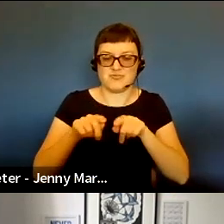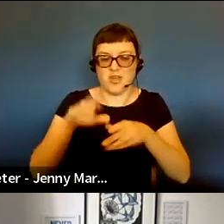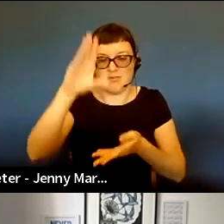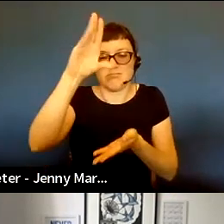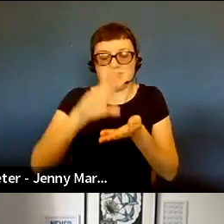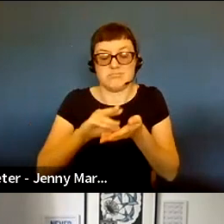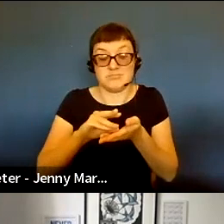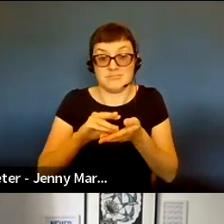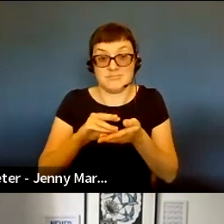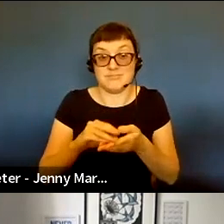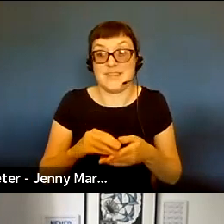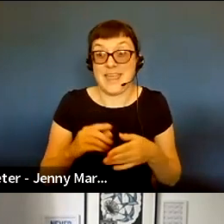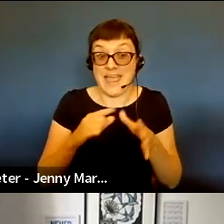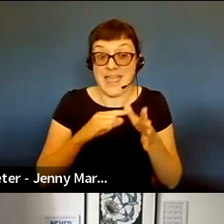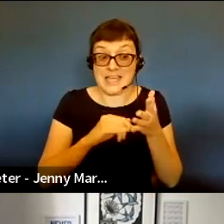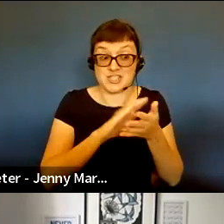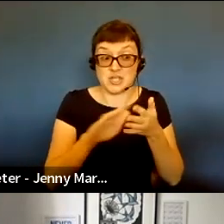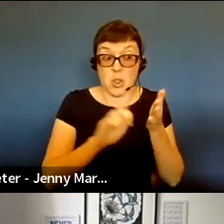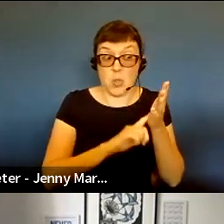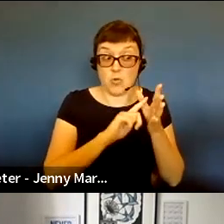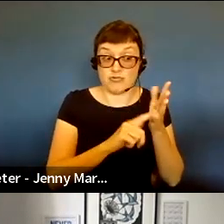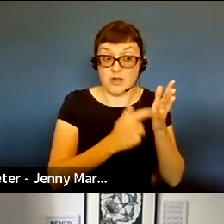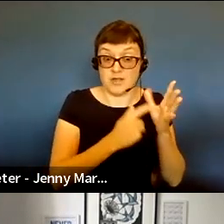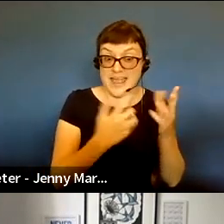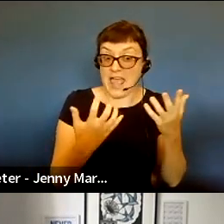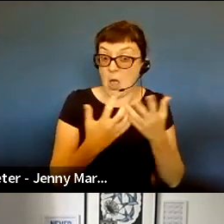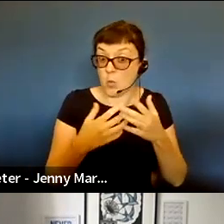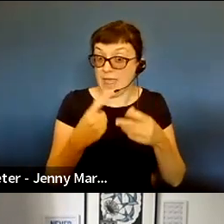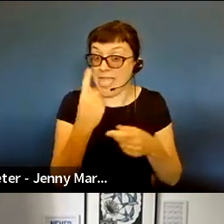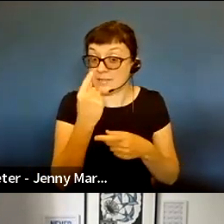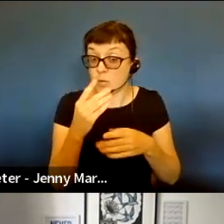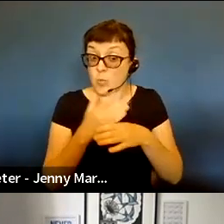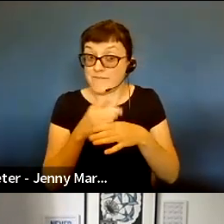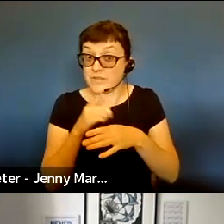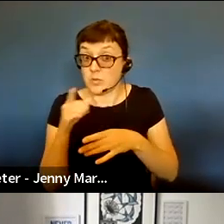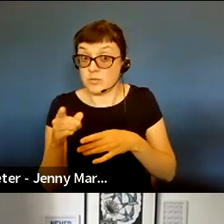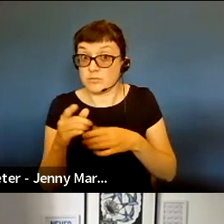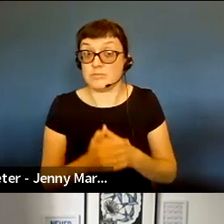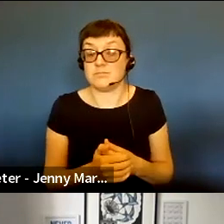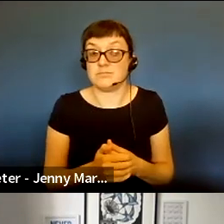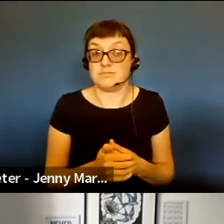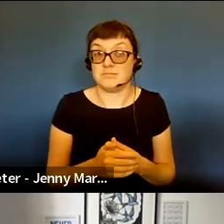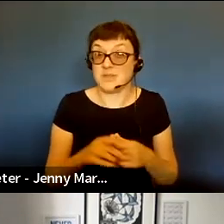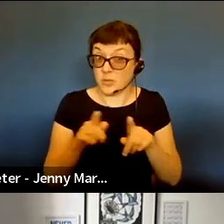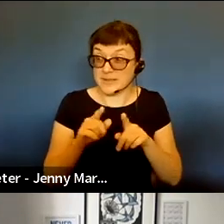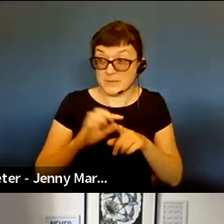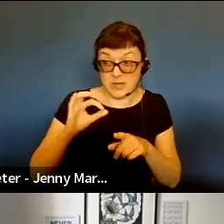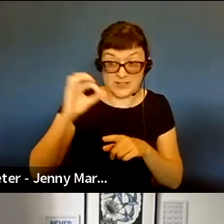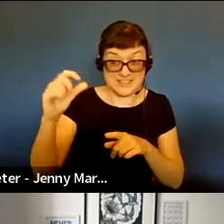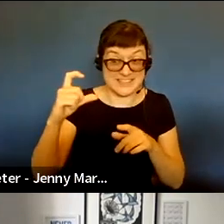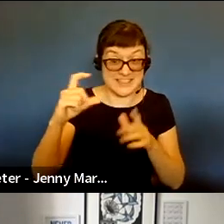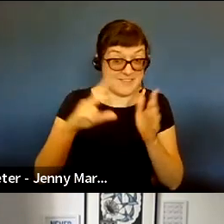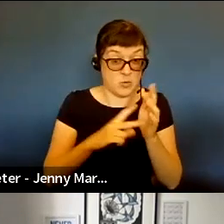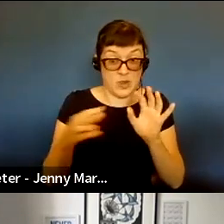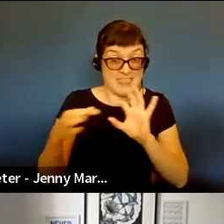Ash and Laura, how did eligibility work for you? And because you also just asked for a CV or a link,